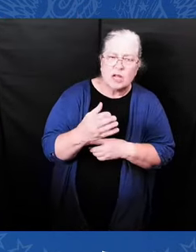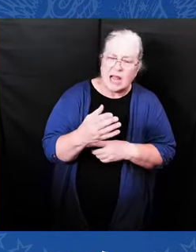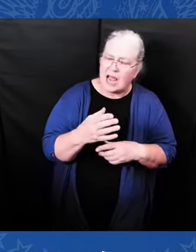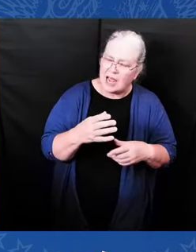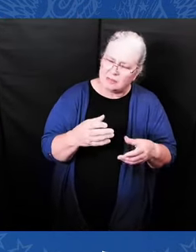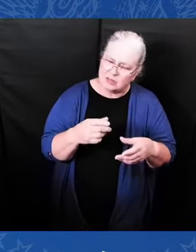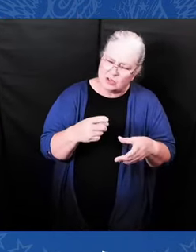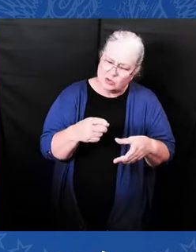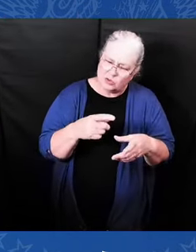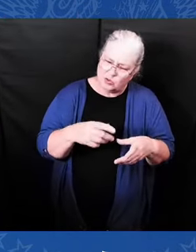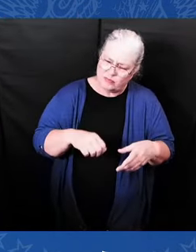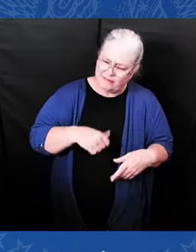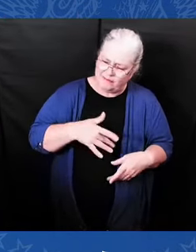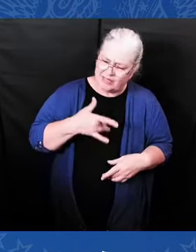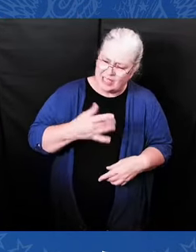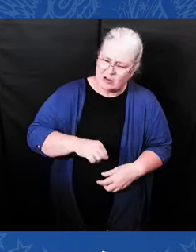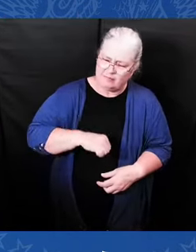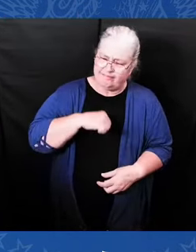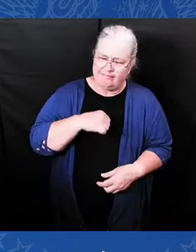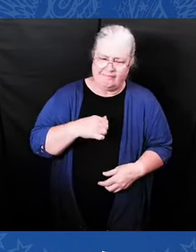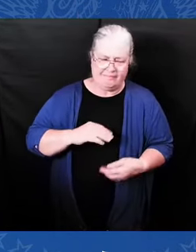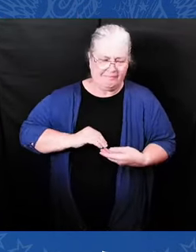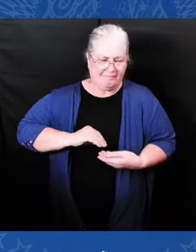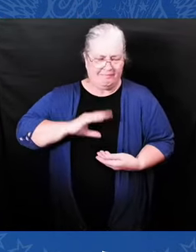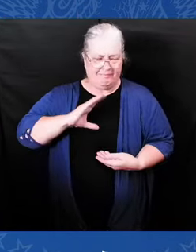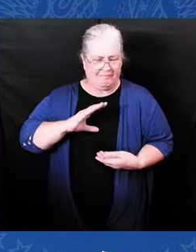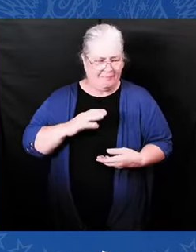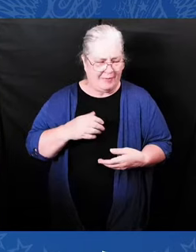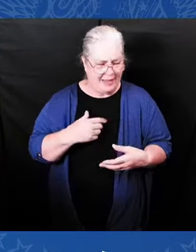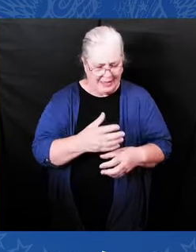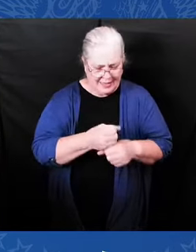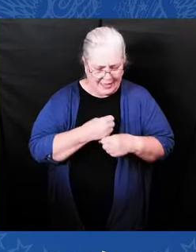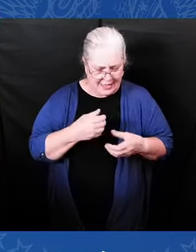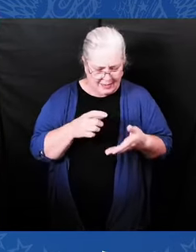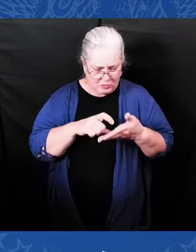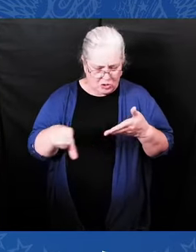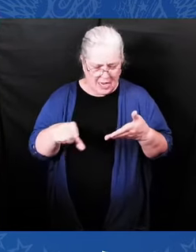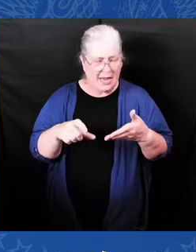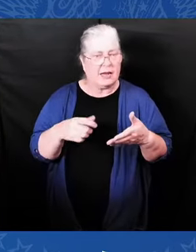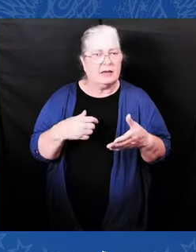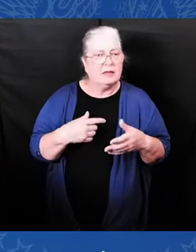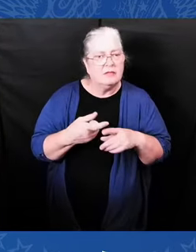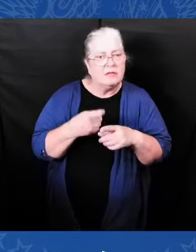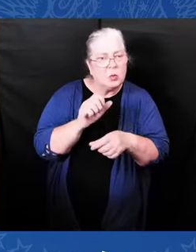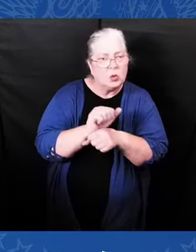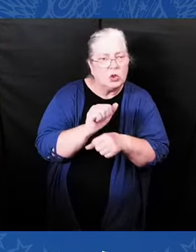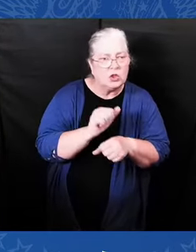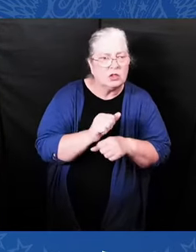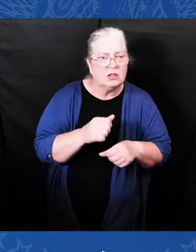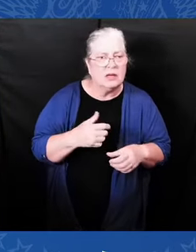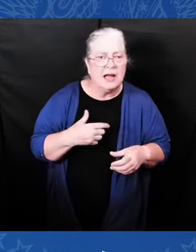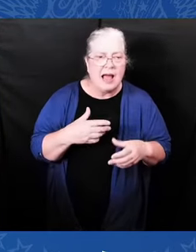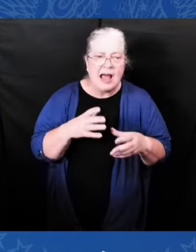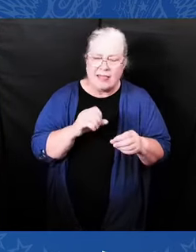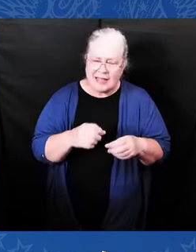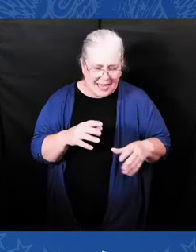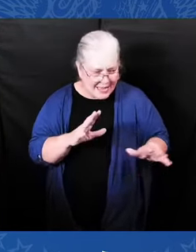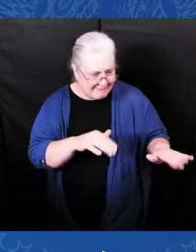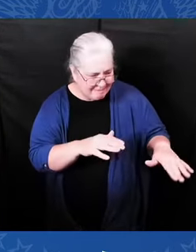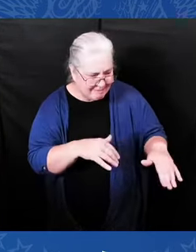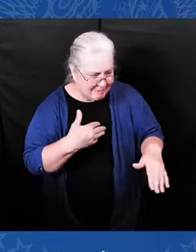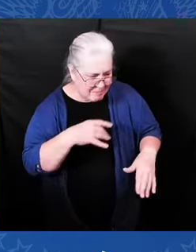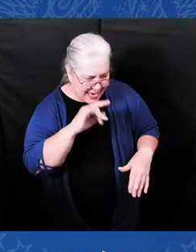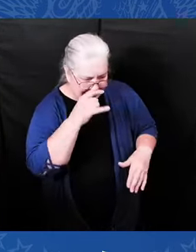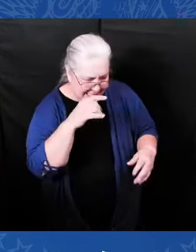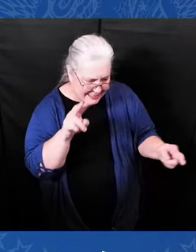From our administration, a promise made is a promise kept. Because of you, we're putting in work — we're putting the work in and we're getting